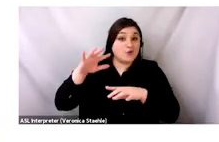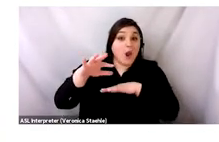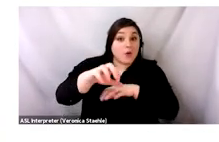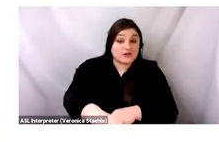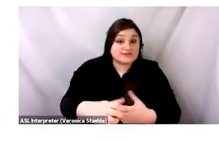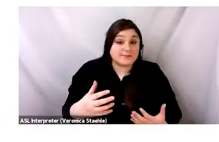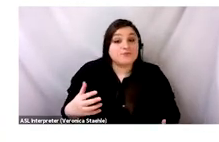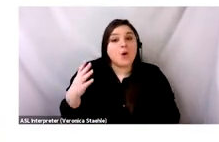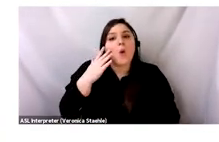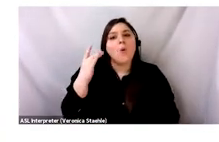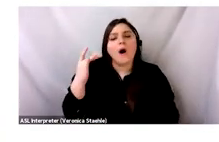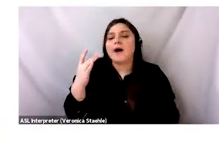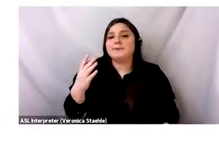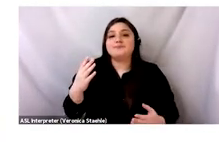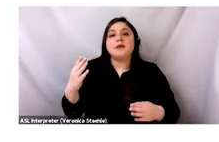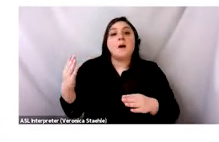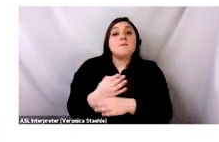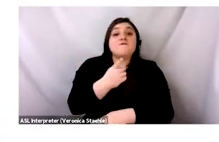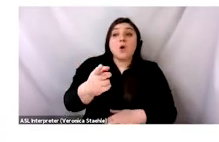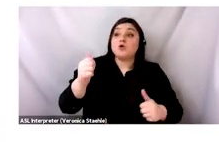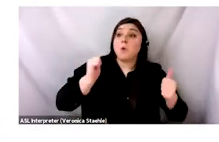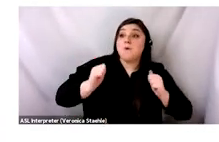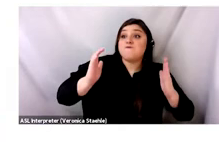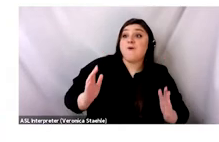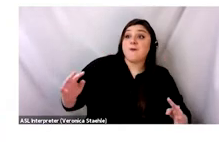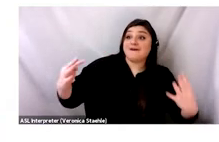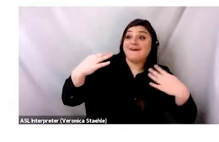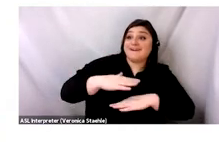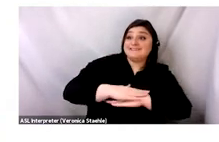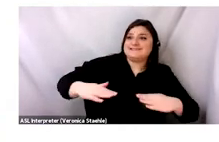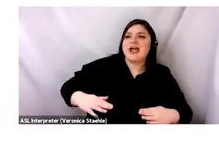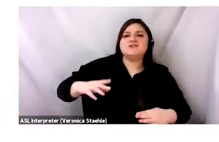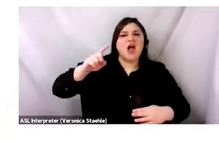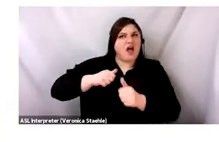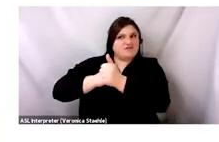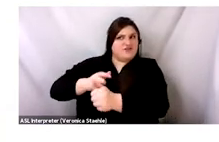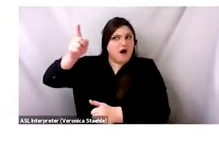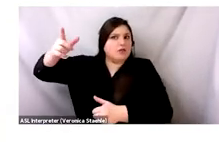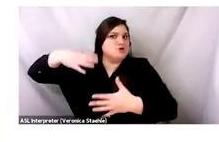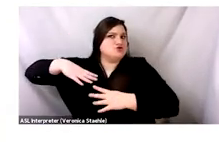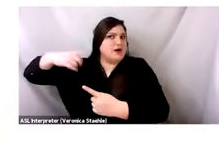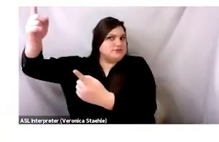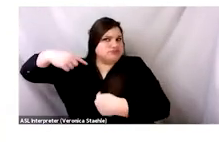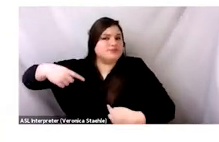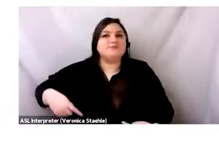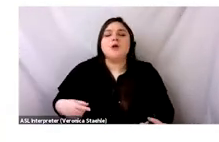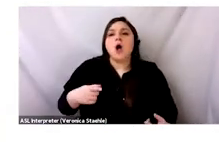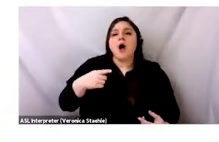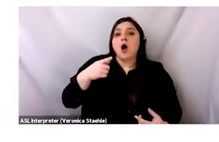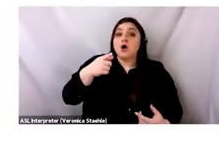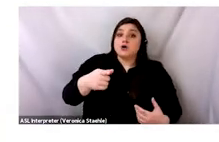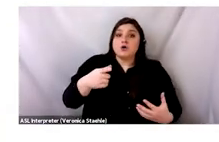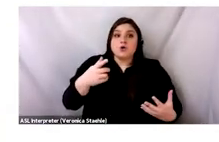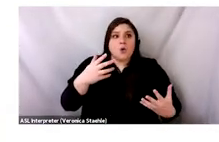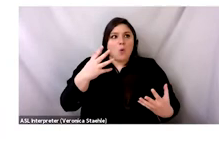I'm connecting the dots with colonialism, how back in the day, before you get on stage, you have to dress a certain way, have to be a certain